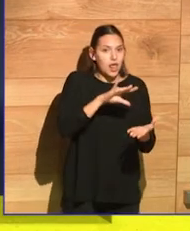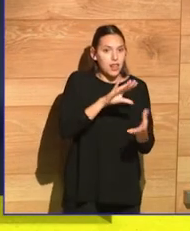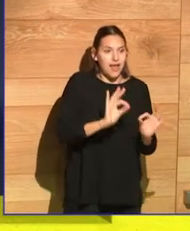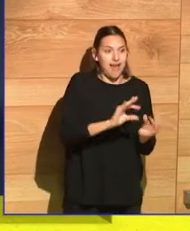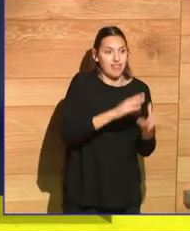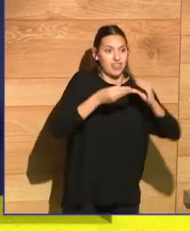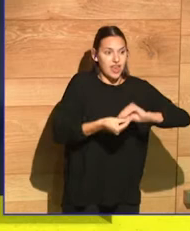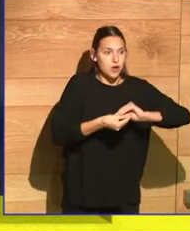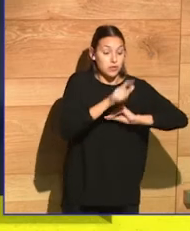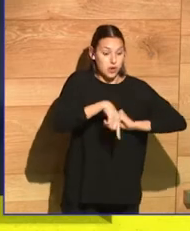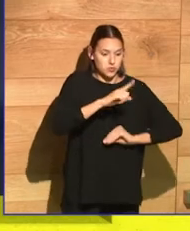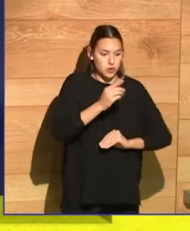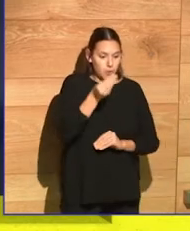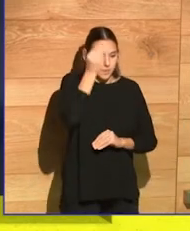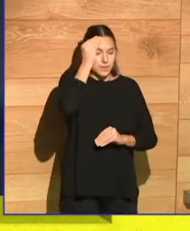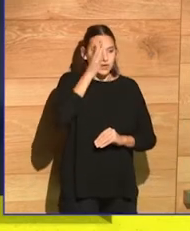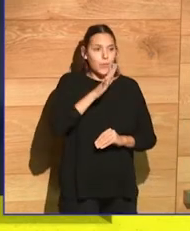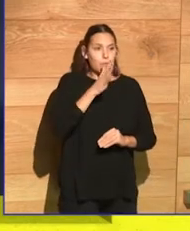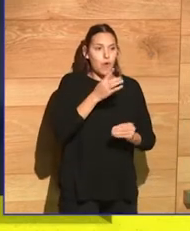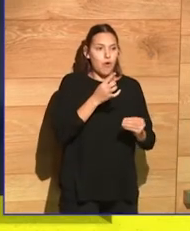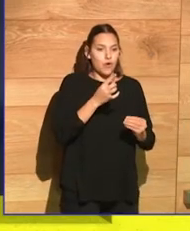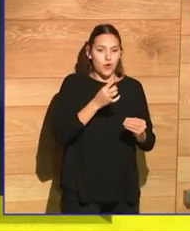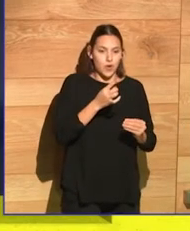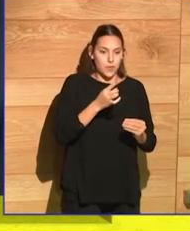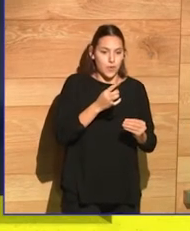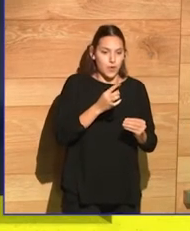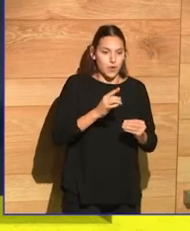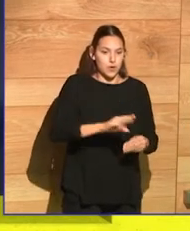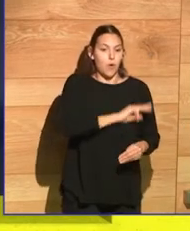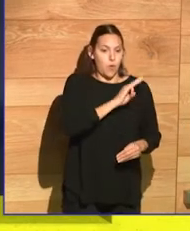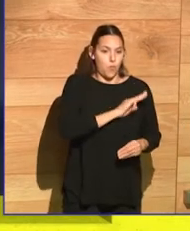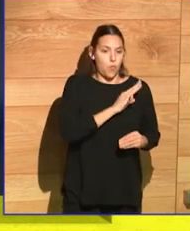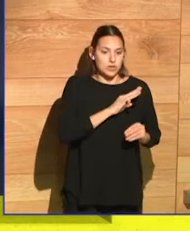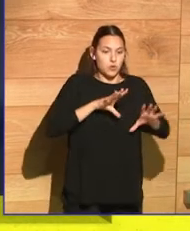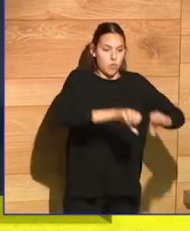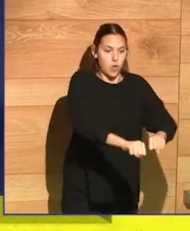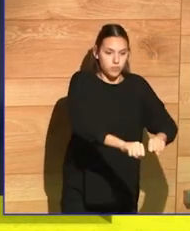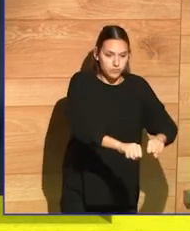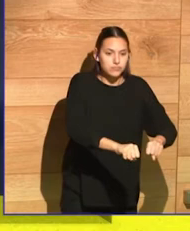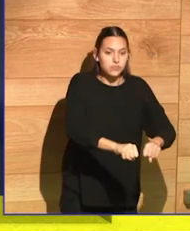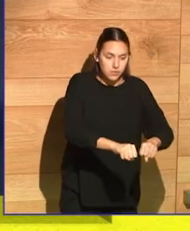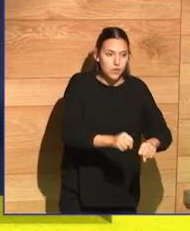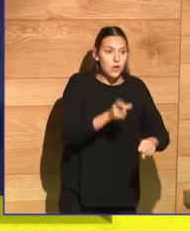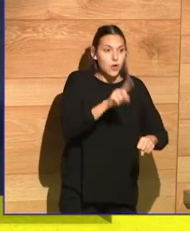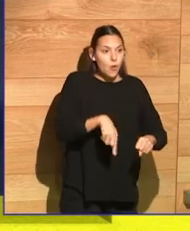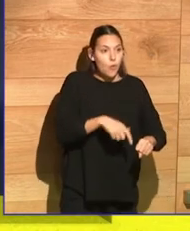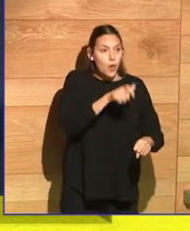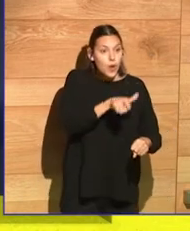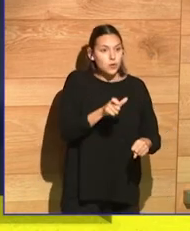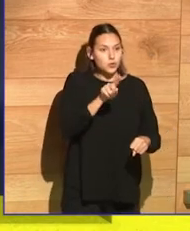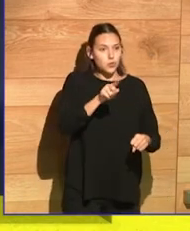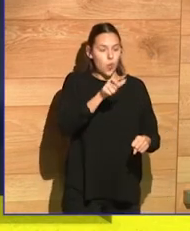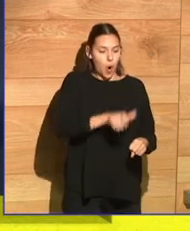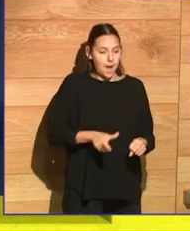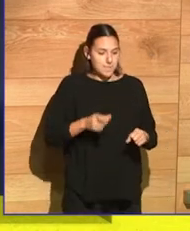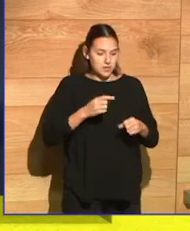Adjustment Day thought of this when we saw the assault on Capitol Hill on the 6th of January. When you saw this character with